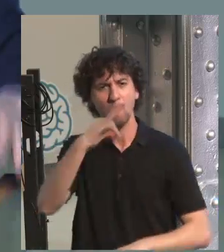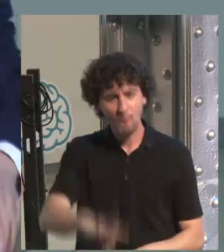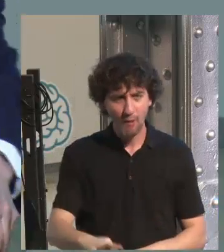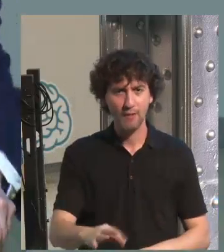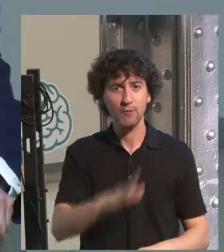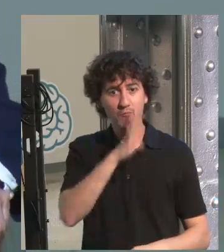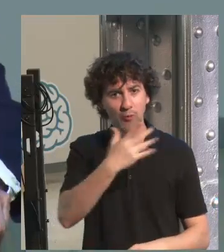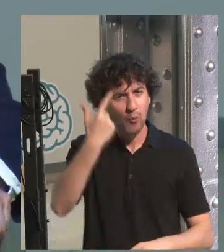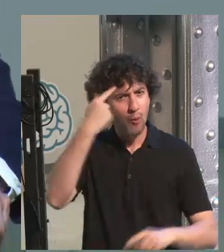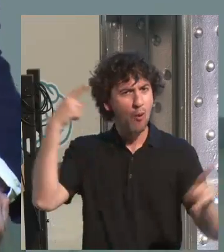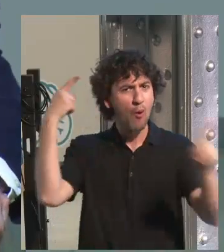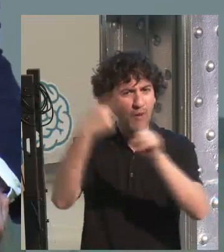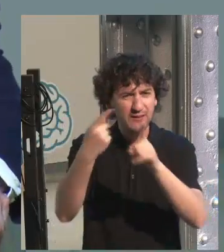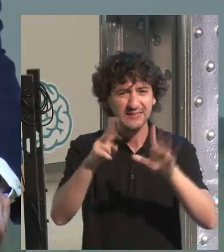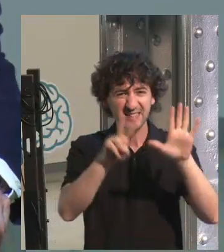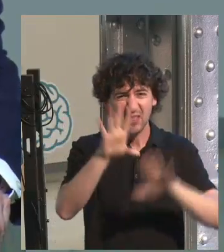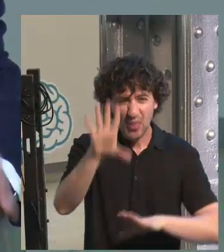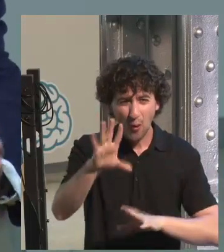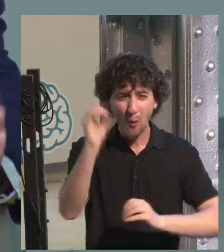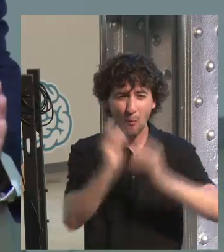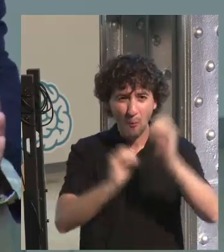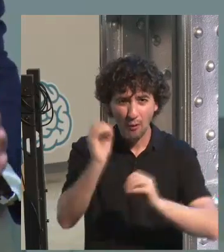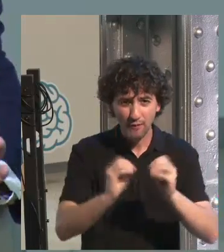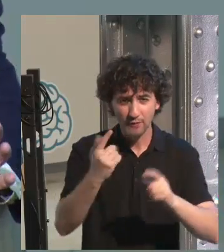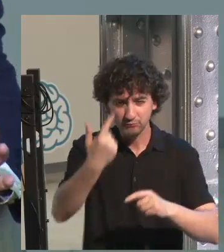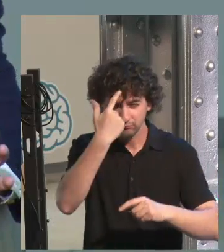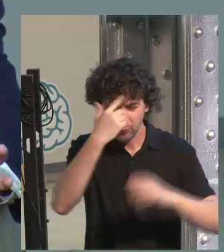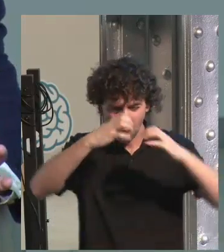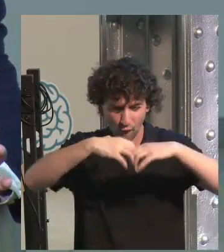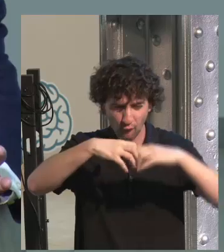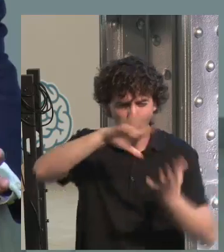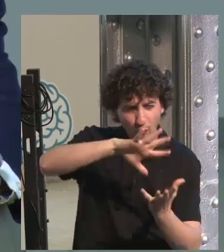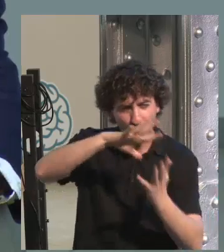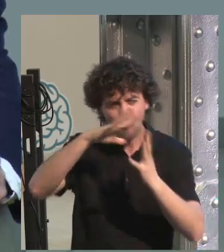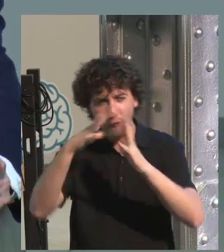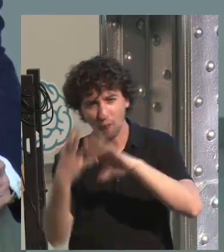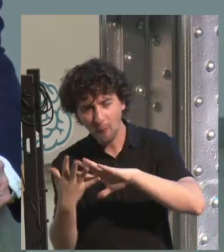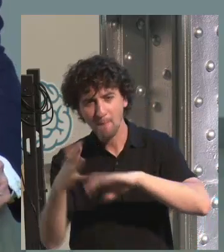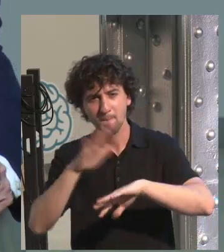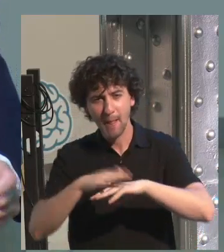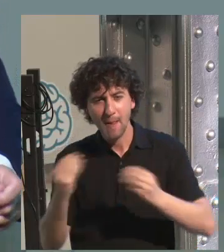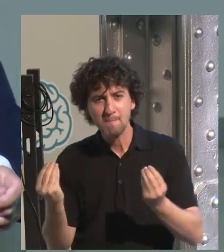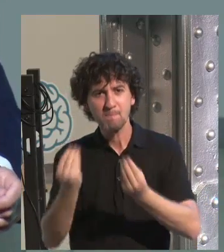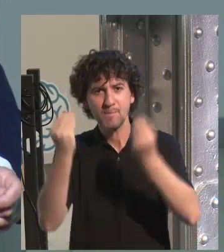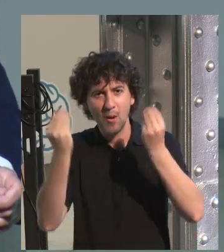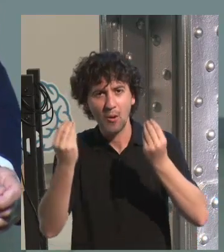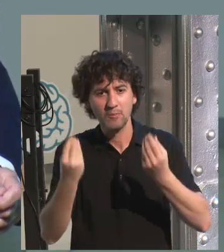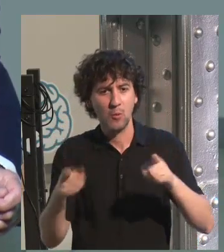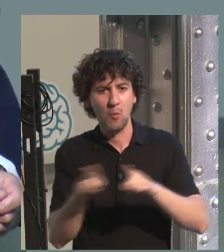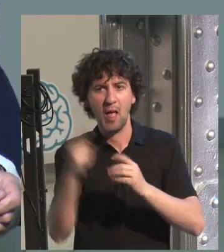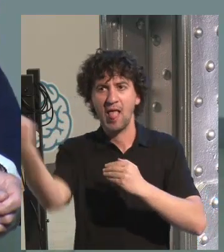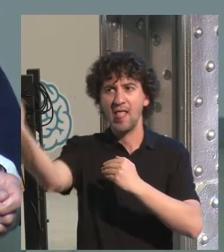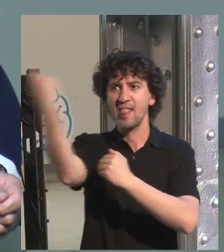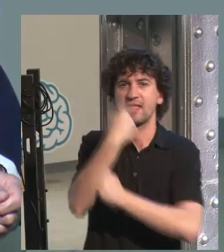genetical dysfunction in the brain because we have the ability